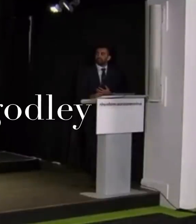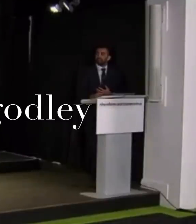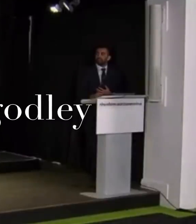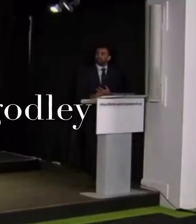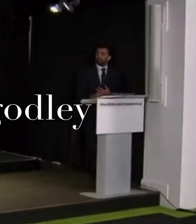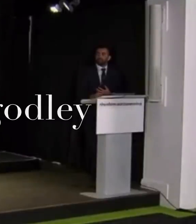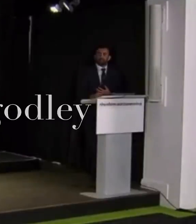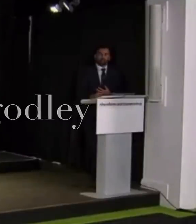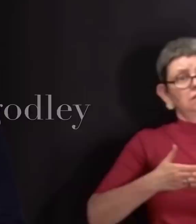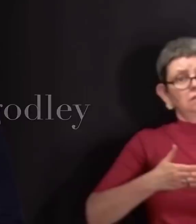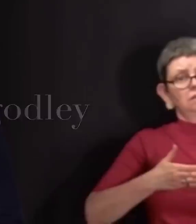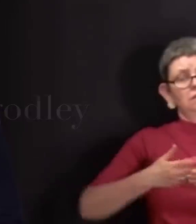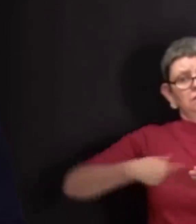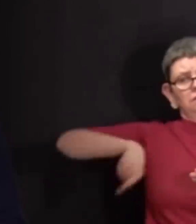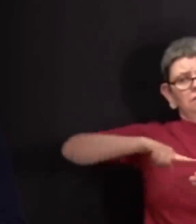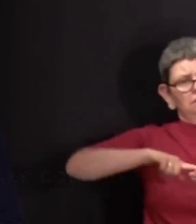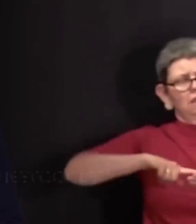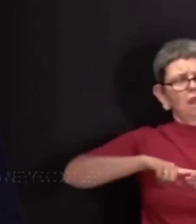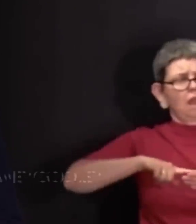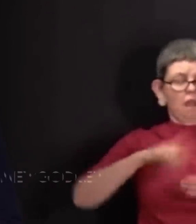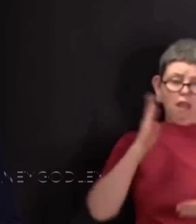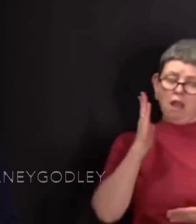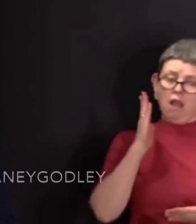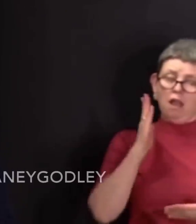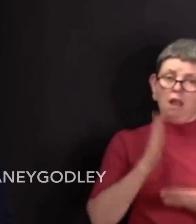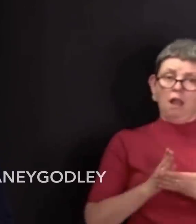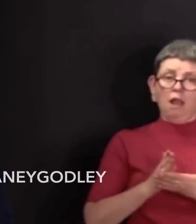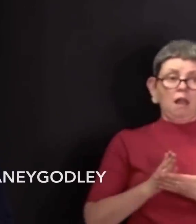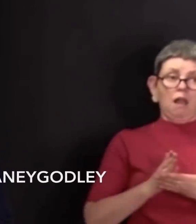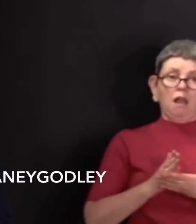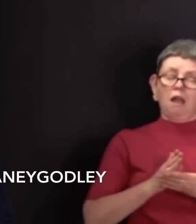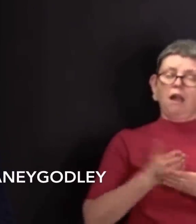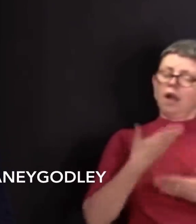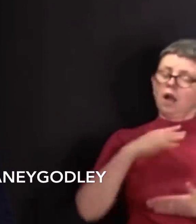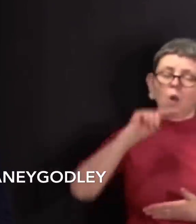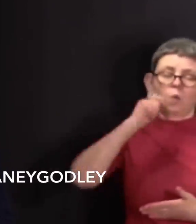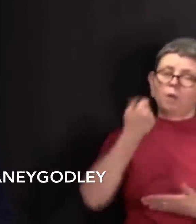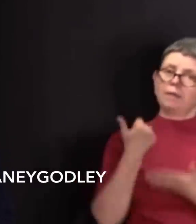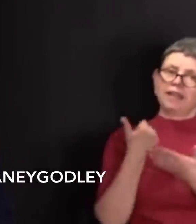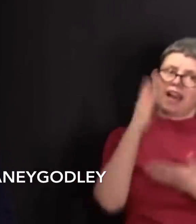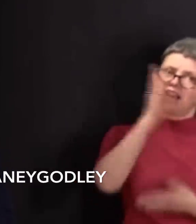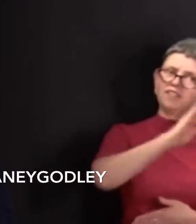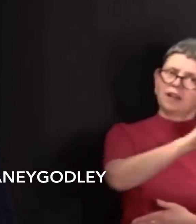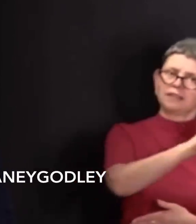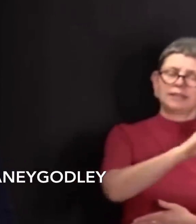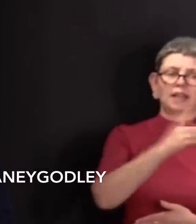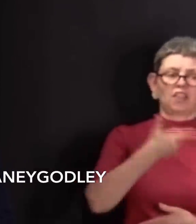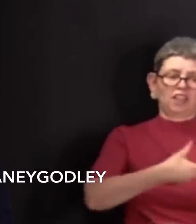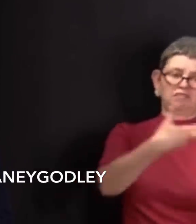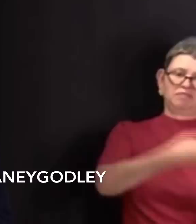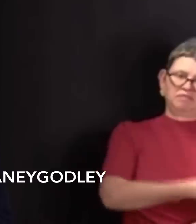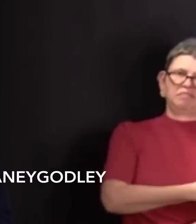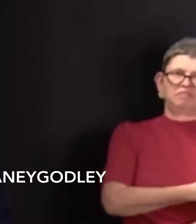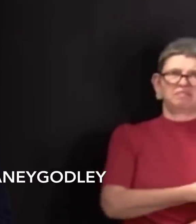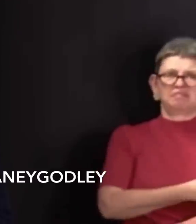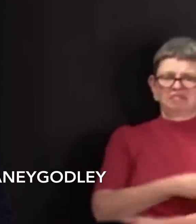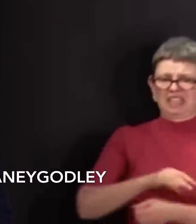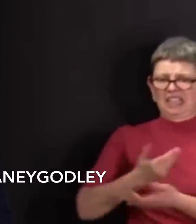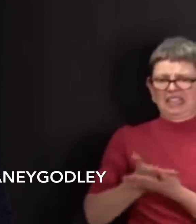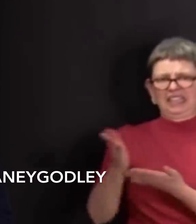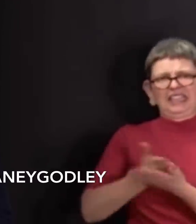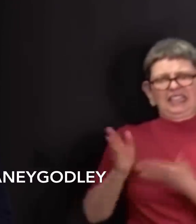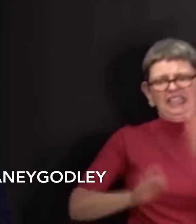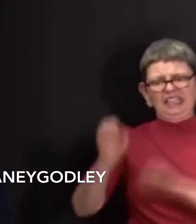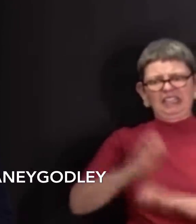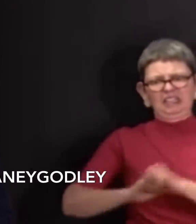ingesting disinfectant. to God, now Clara, I cannae believe he said that out loud. I mean, the man's got the IQ of your rocking horse. Imagine